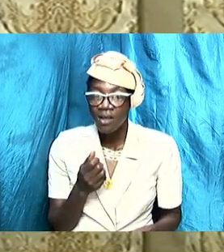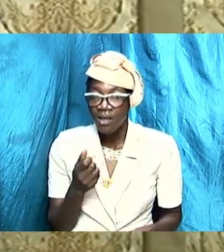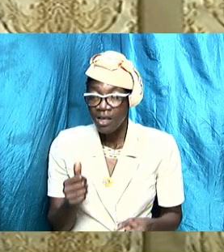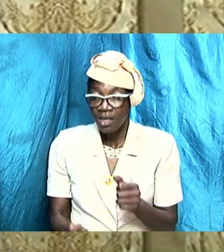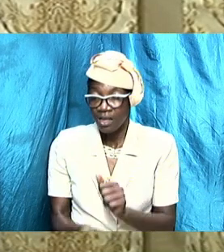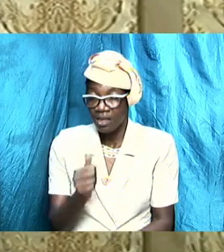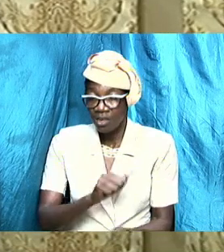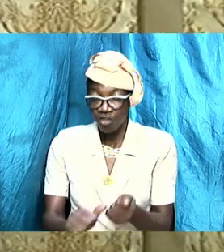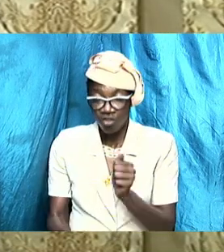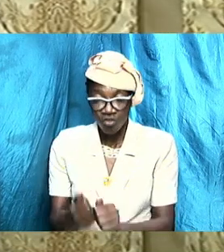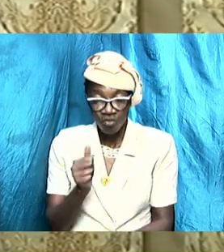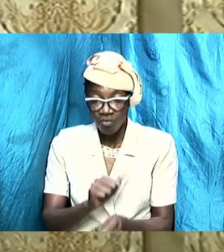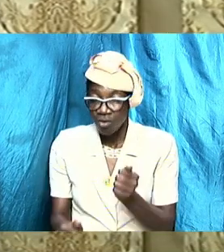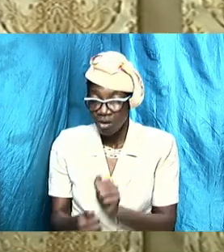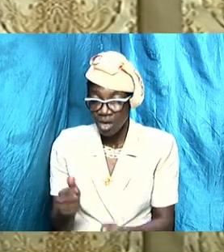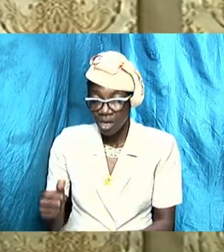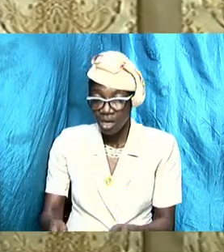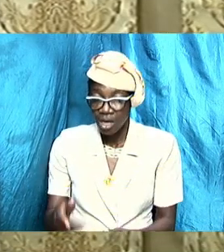you're being deceptive